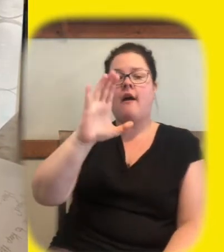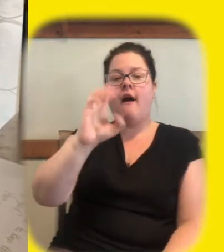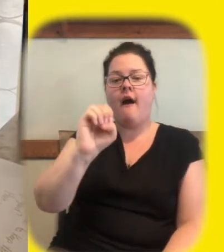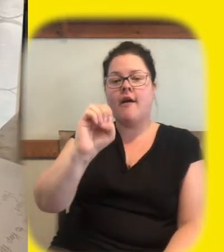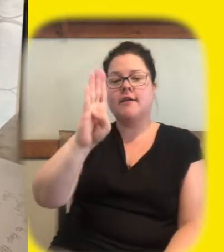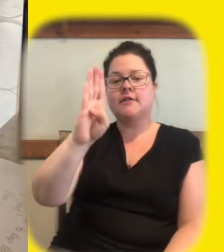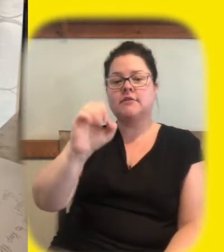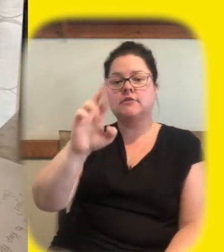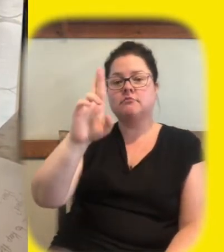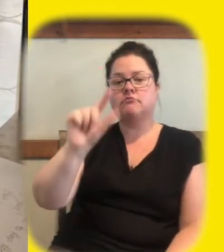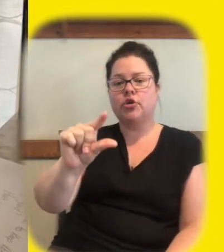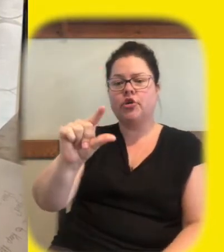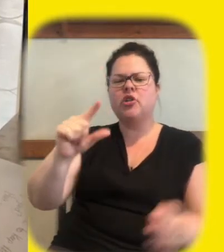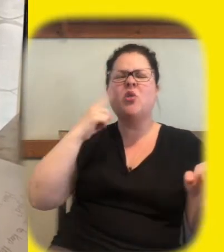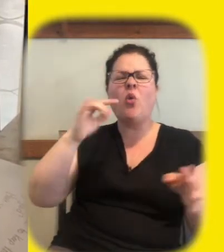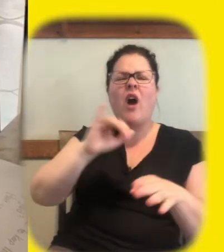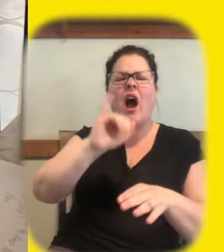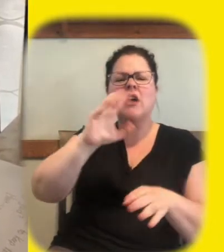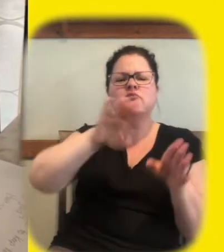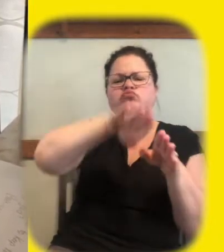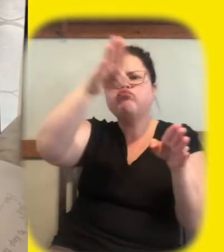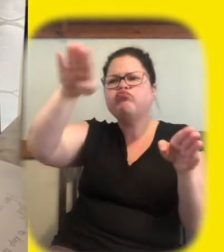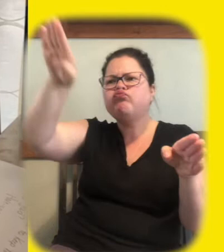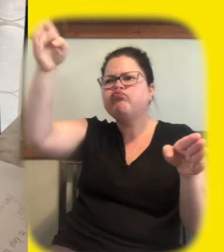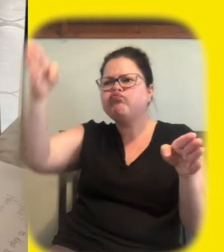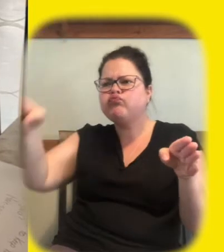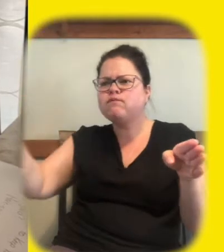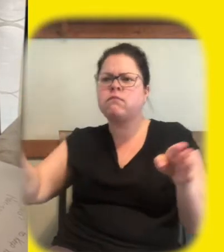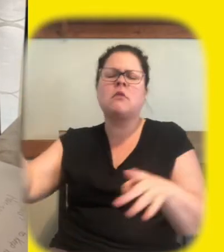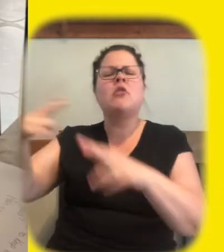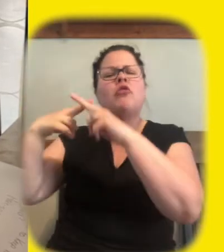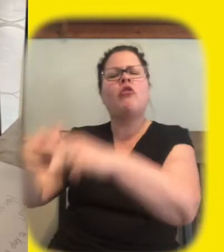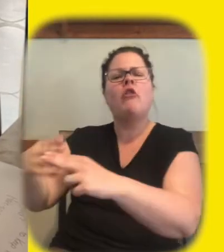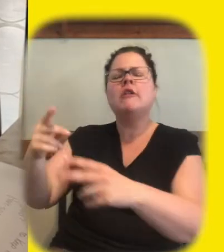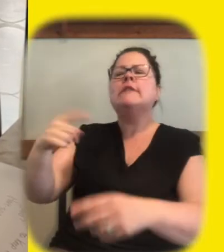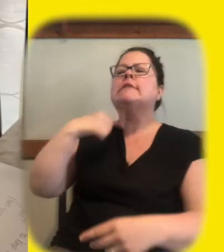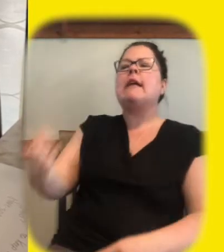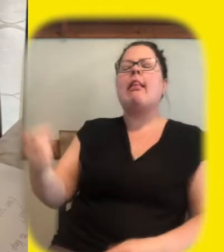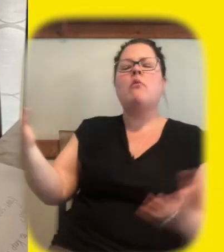what did the ocean say to the iceberg